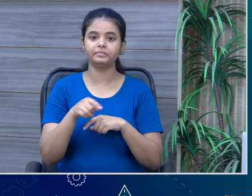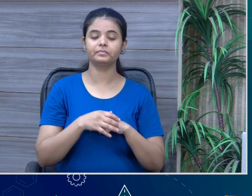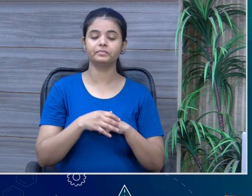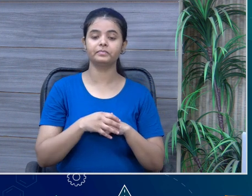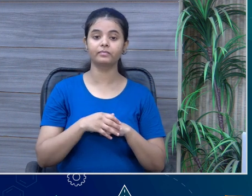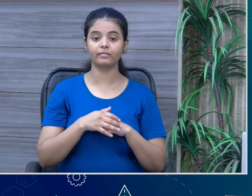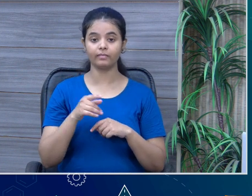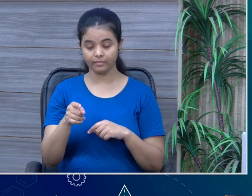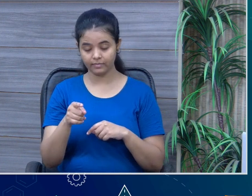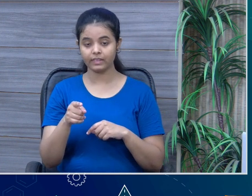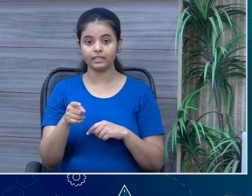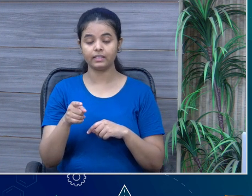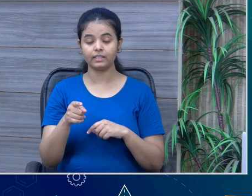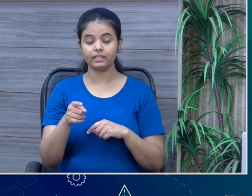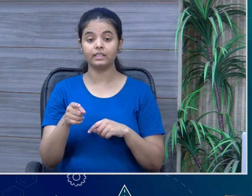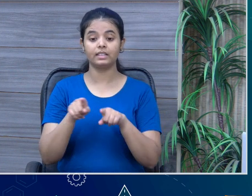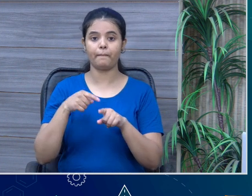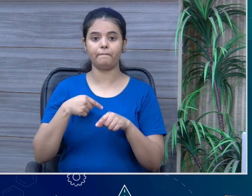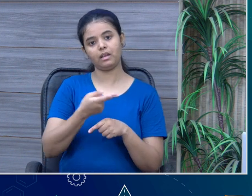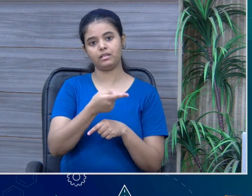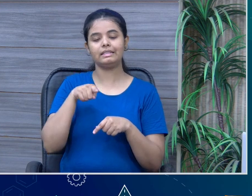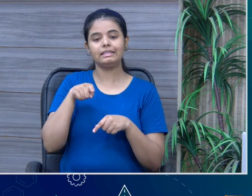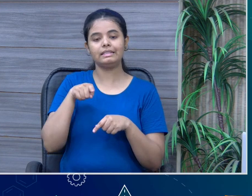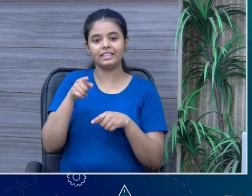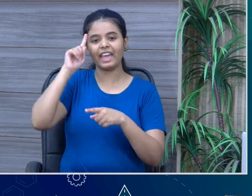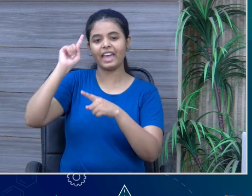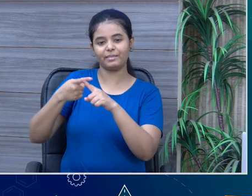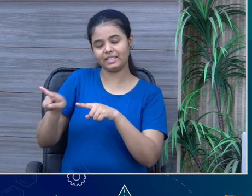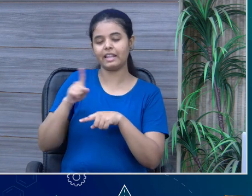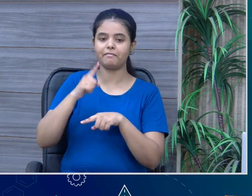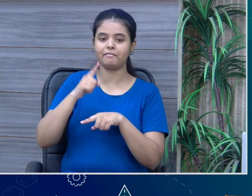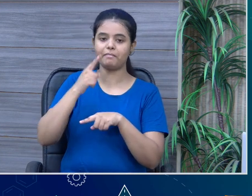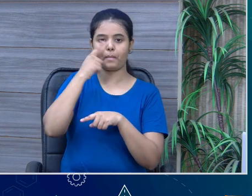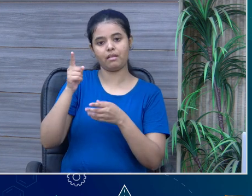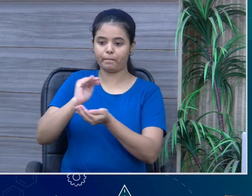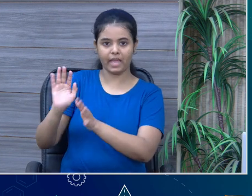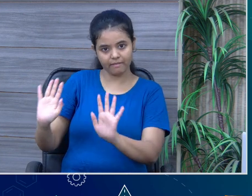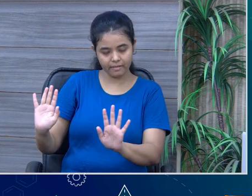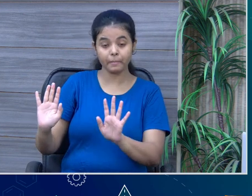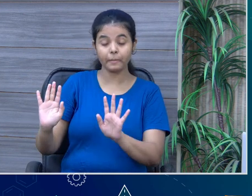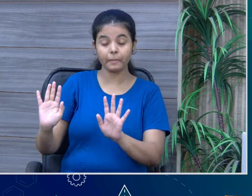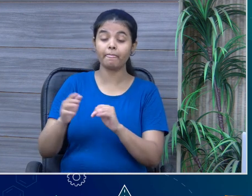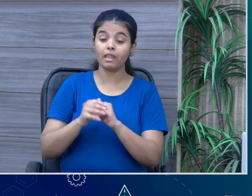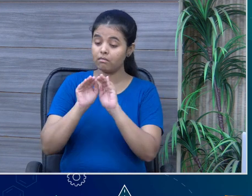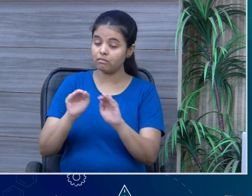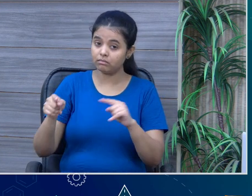being also as a mother, I would say that usually the children are, they take a comfort